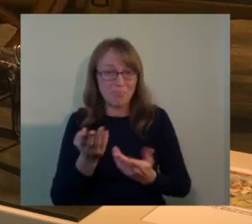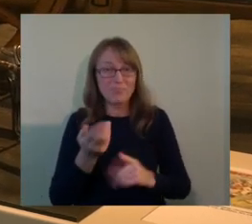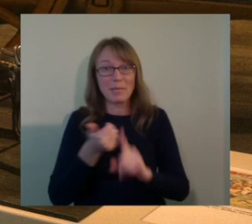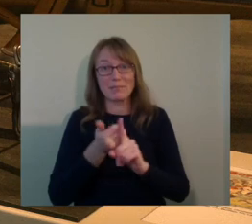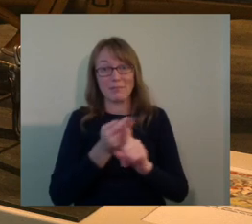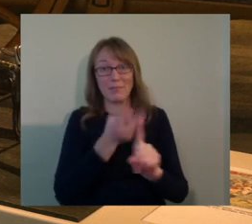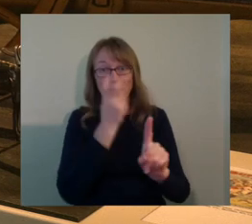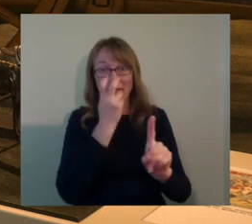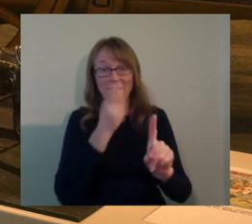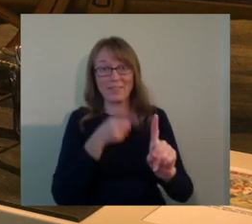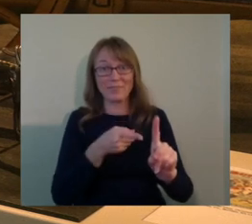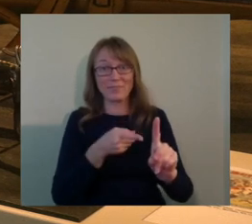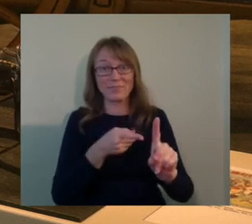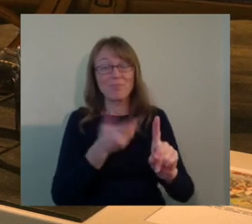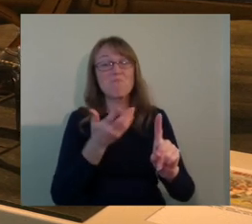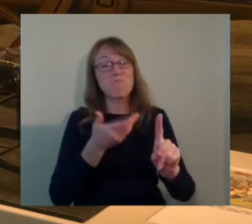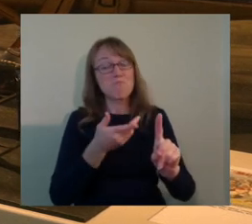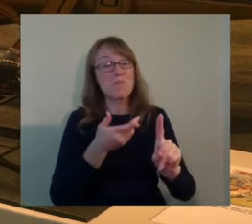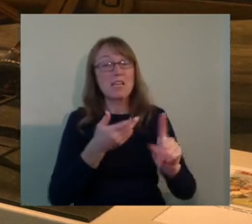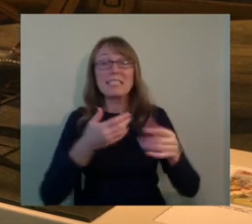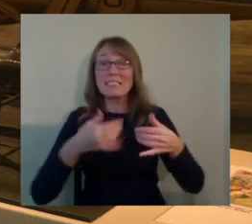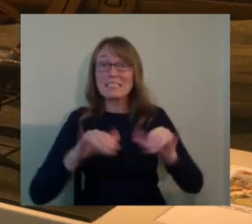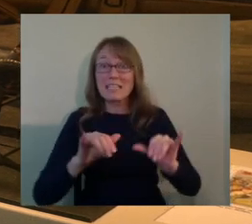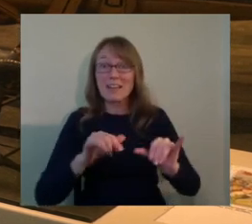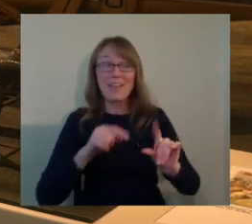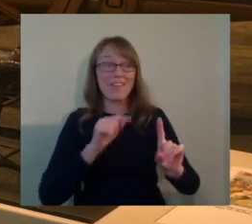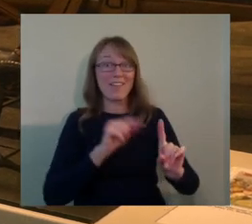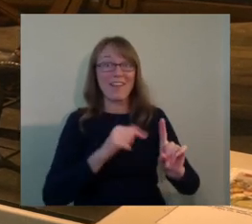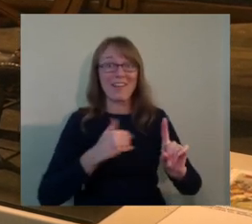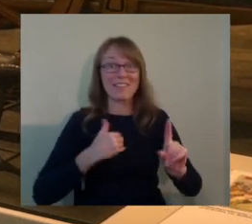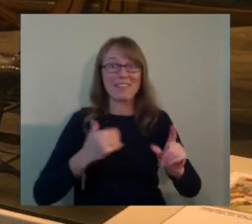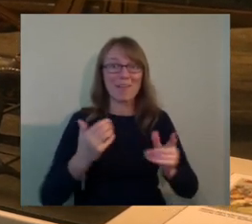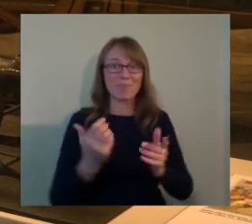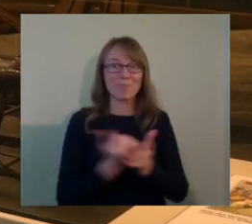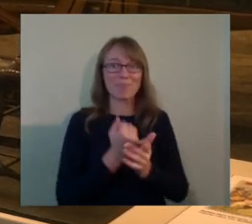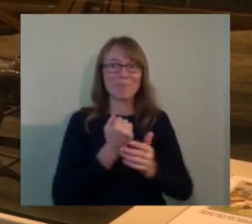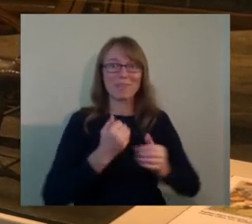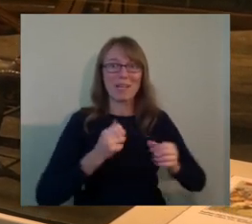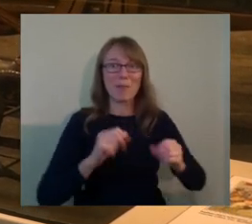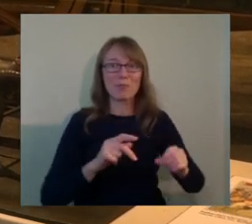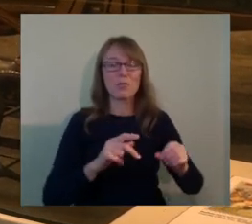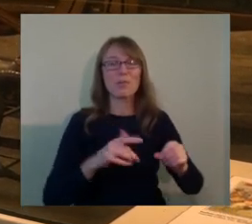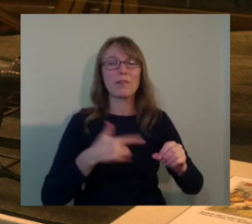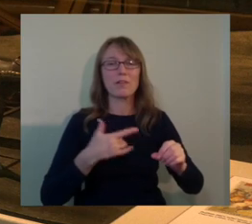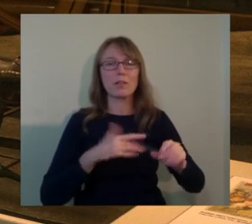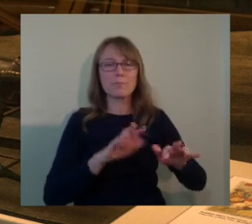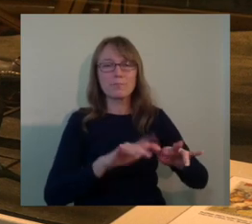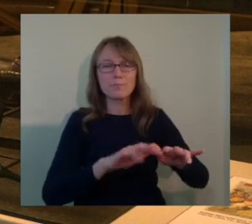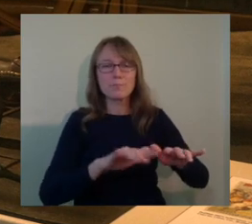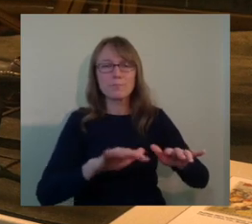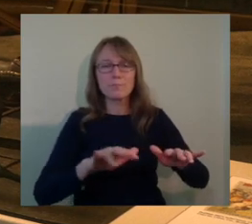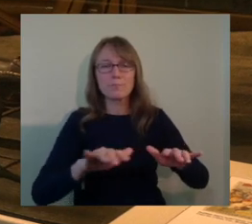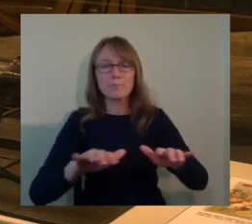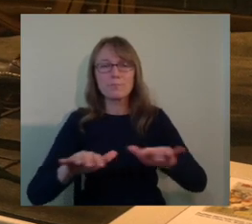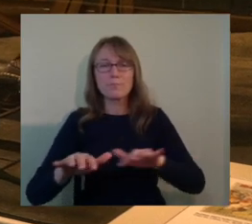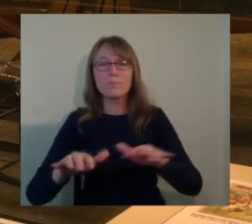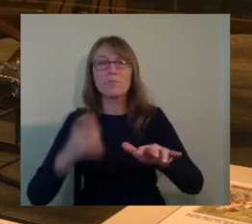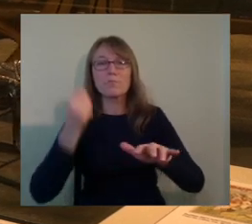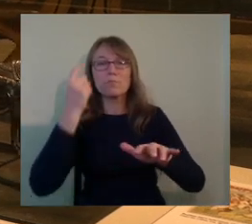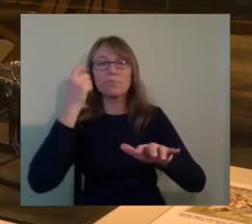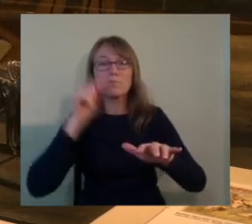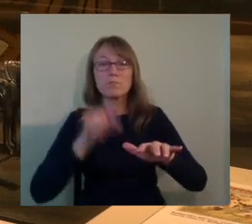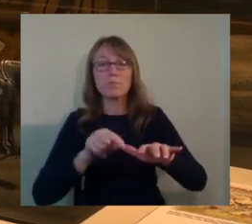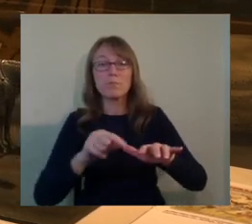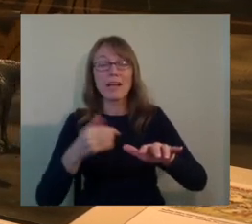but he is getting an opportunity to figure out that there is a stagecoach there and to understand that big stagecoach that's